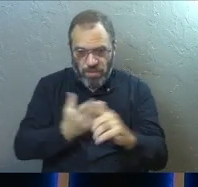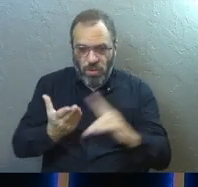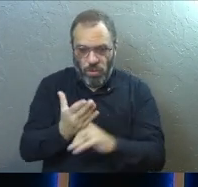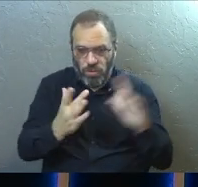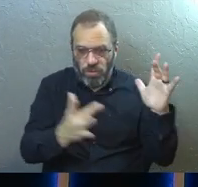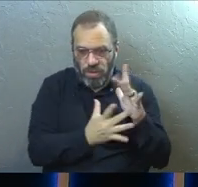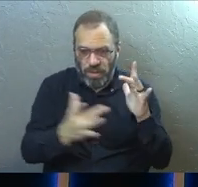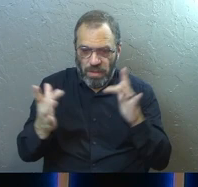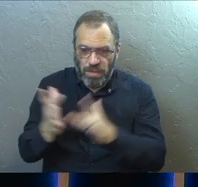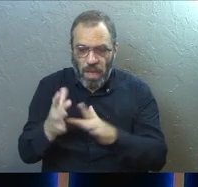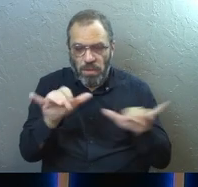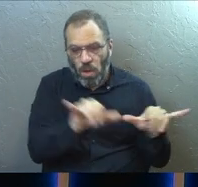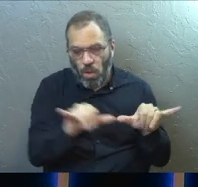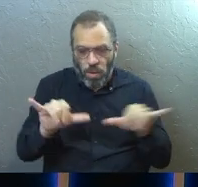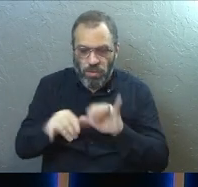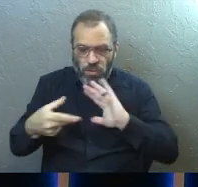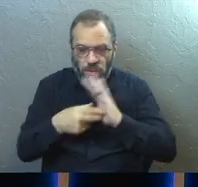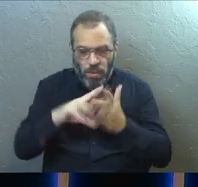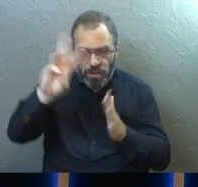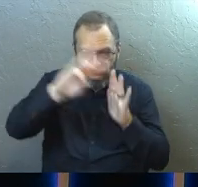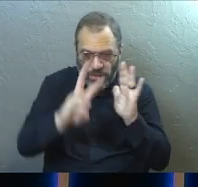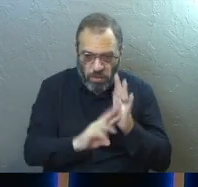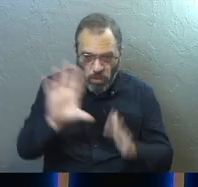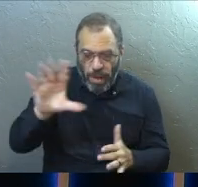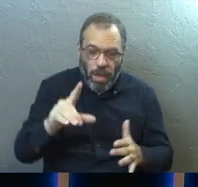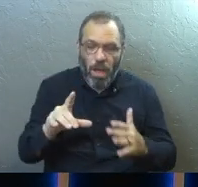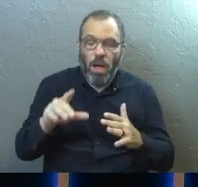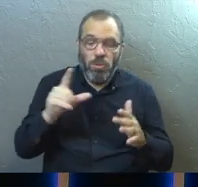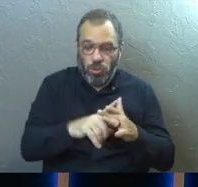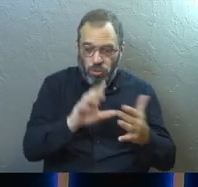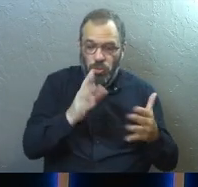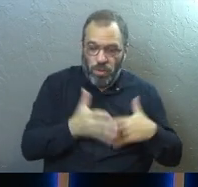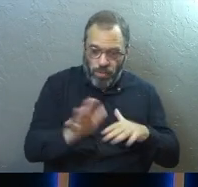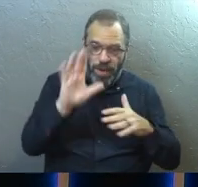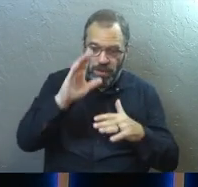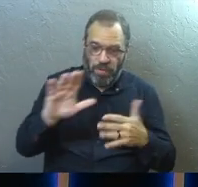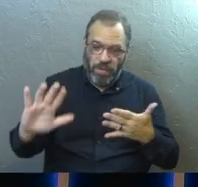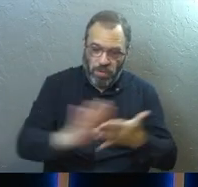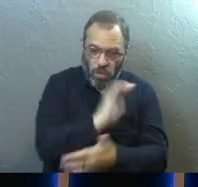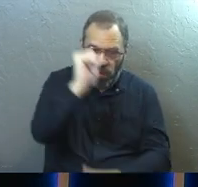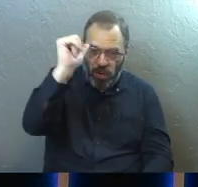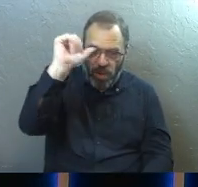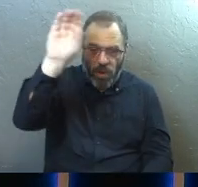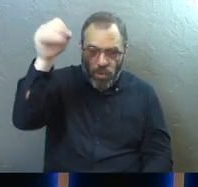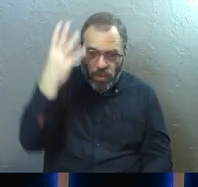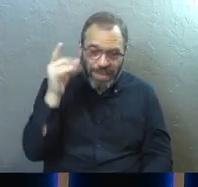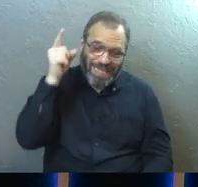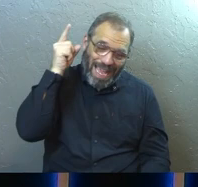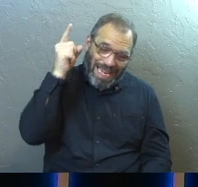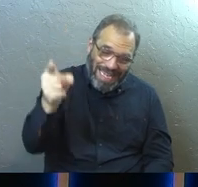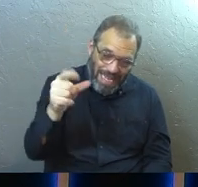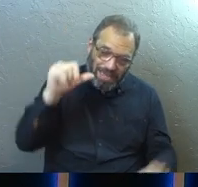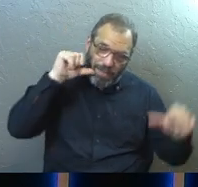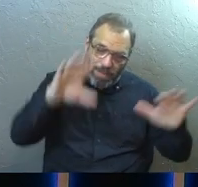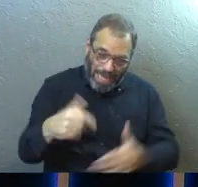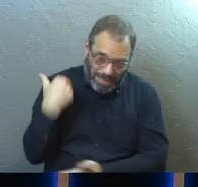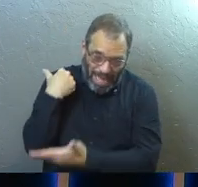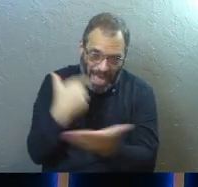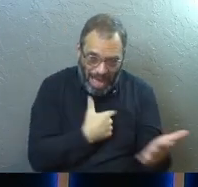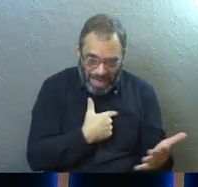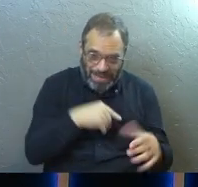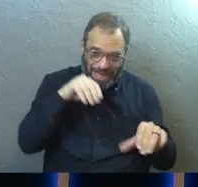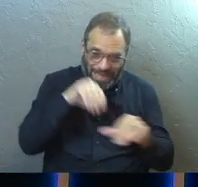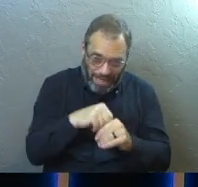Jesus Christ, according to the purpose of his will, to the praise of his glorious grace, with which he has blessed us